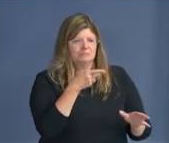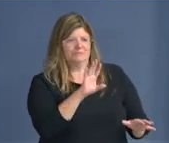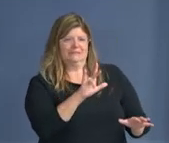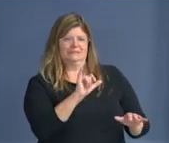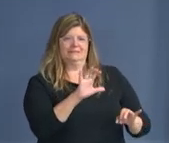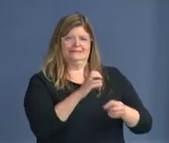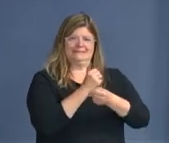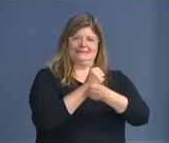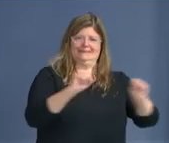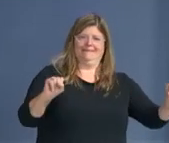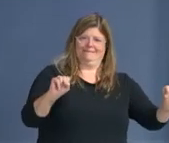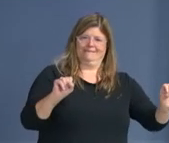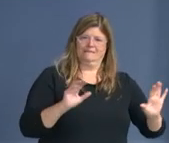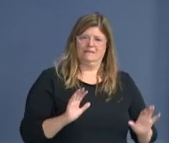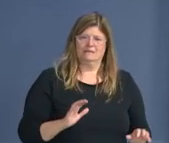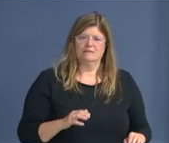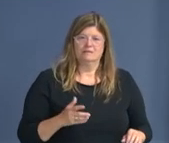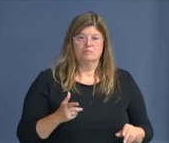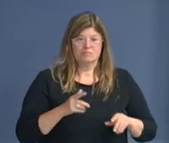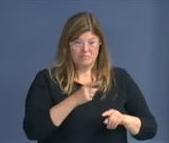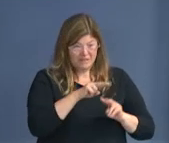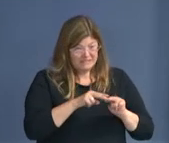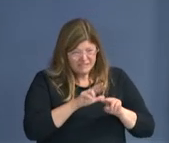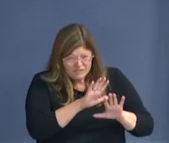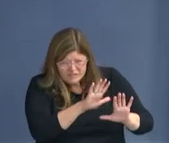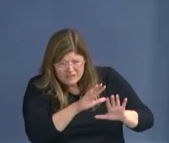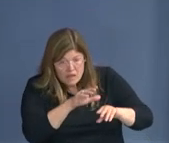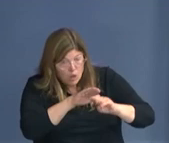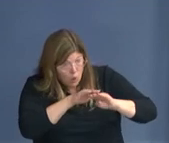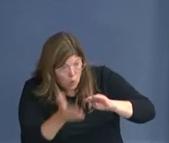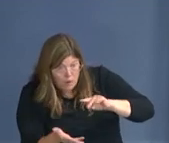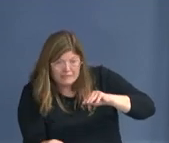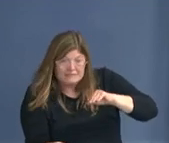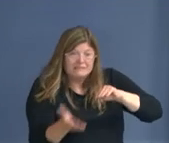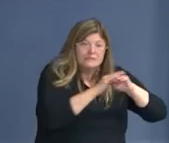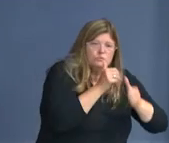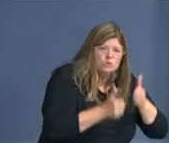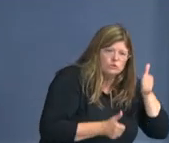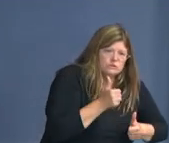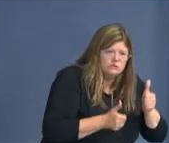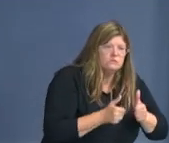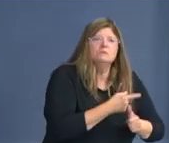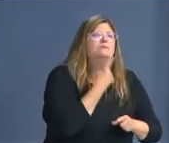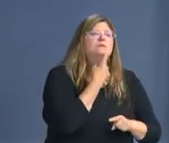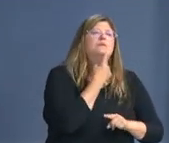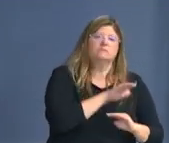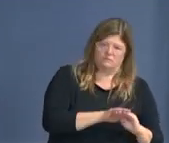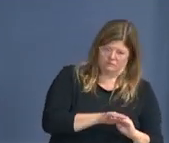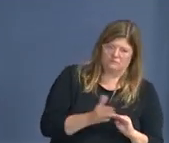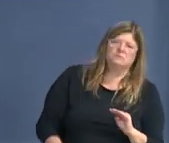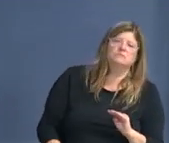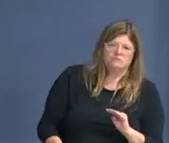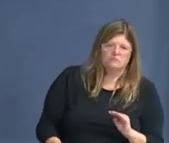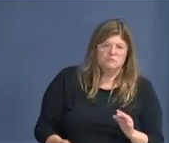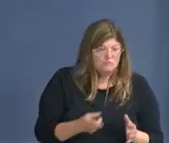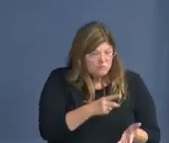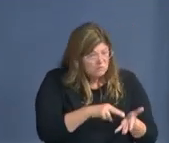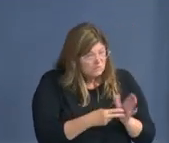or decrease? Decrease. You said decrease. Okay. So you're not in favor of this idea that he has?